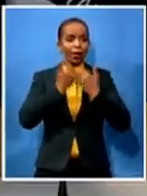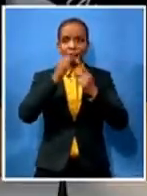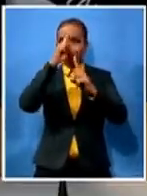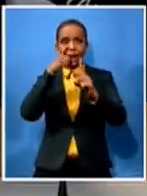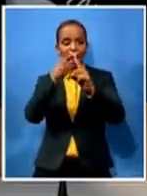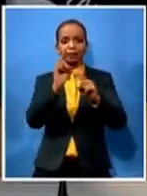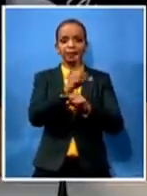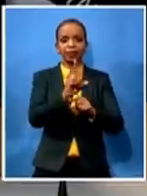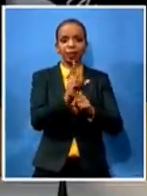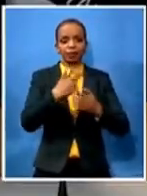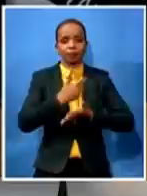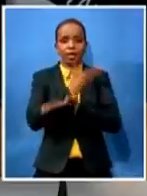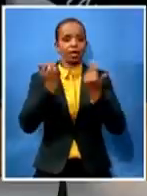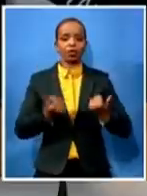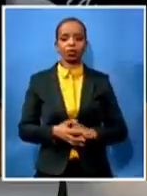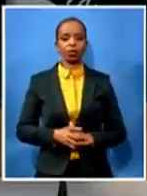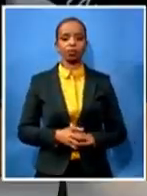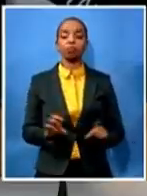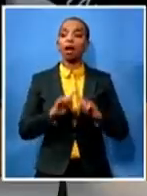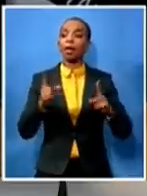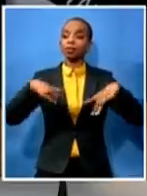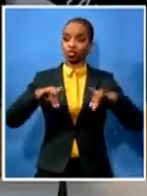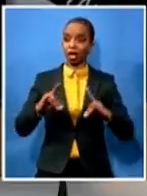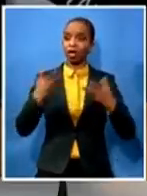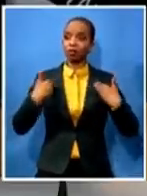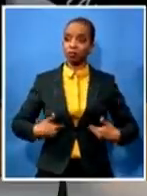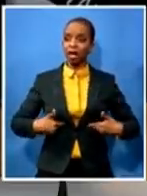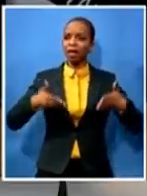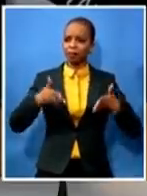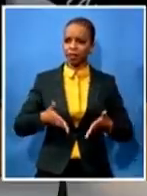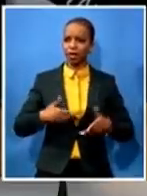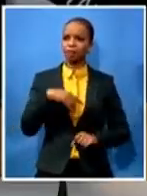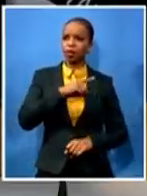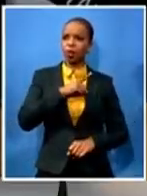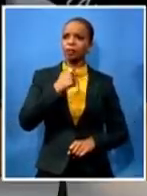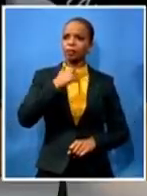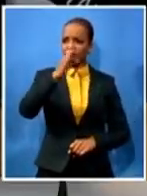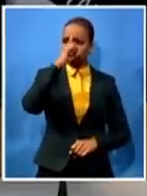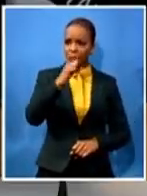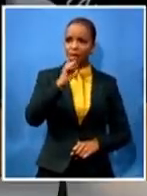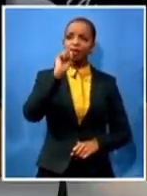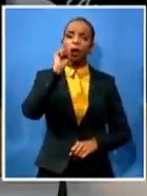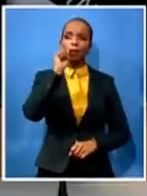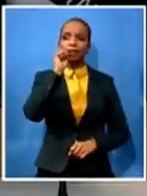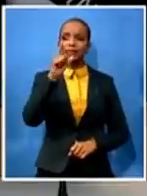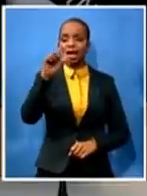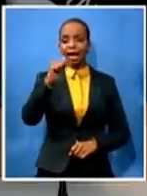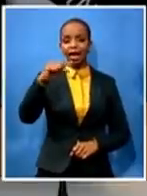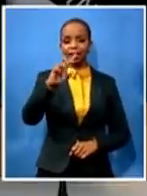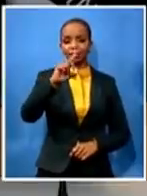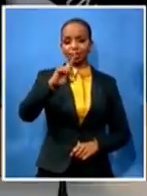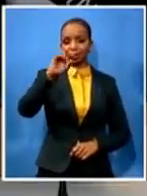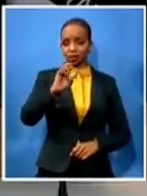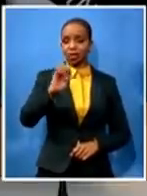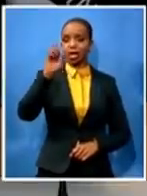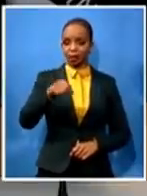chair because i believe that mr agritzi must be proven to be the character that i've characterized here today